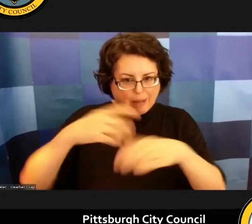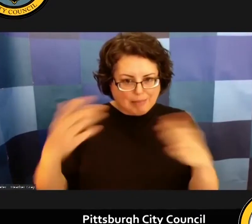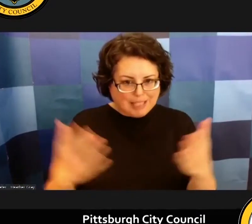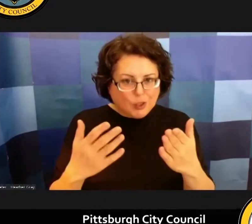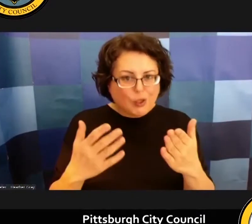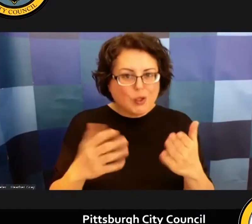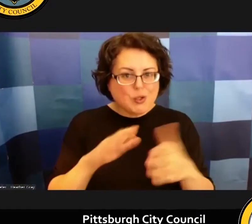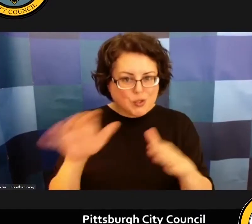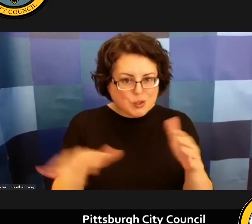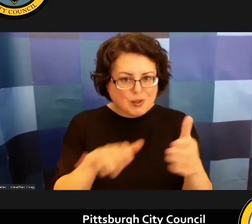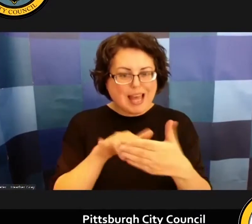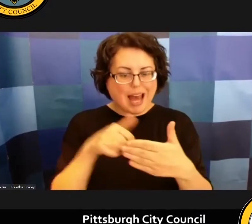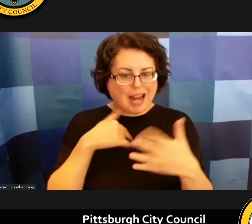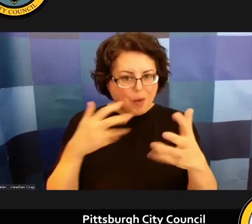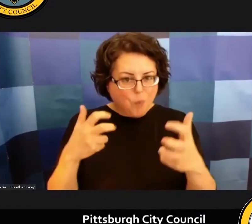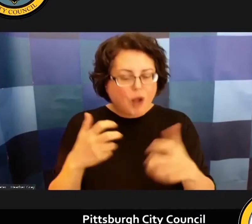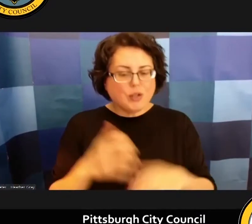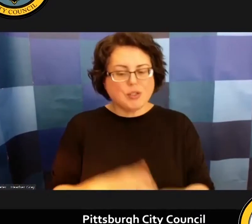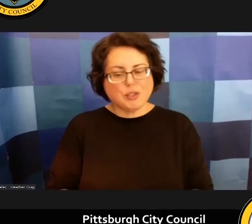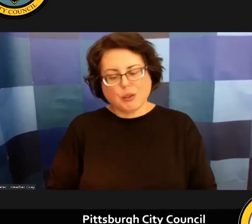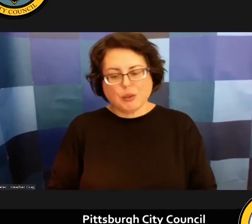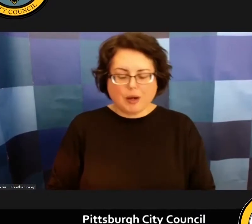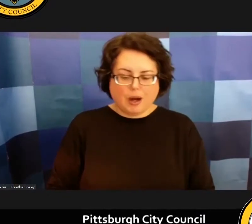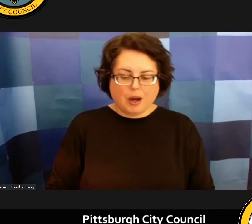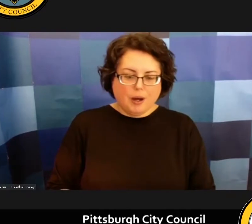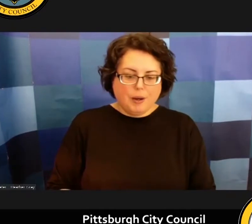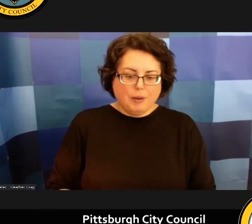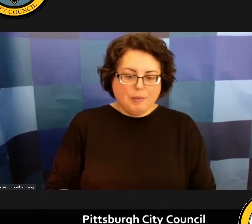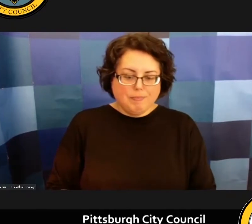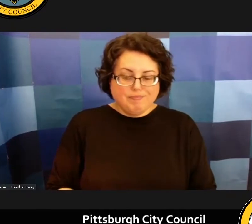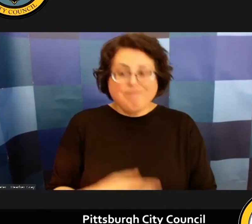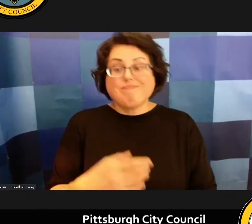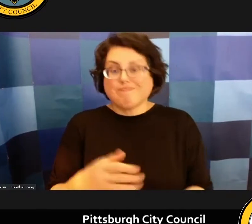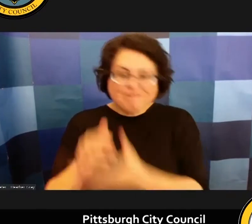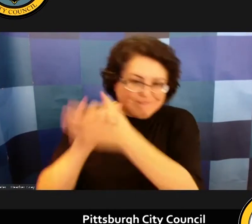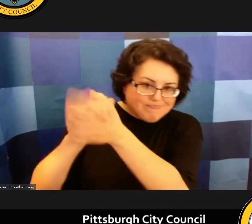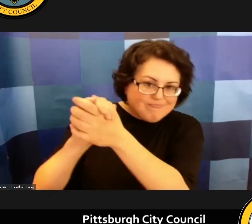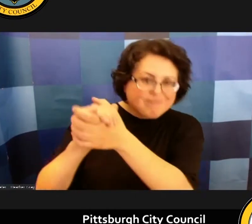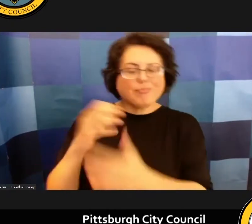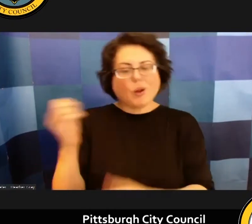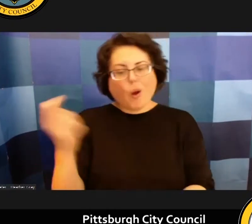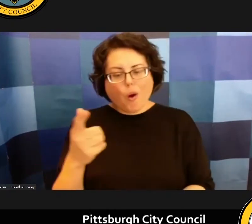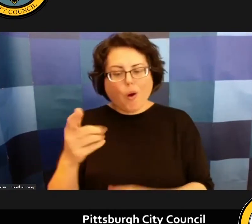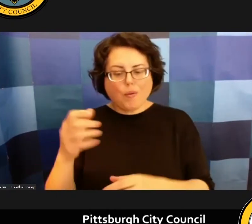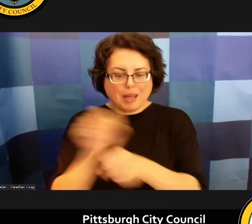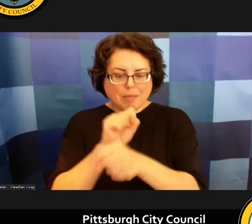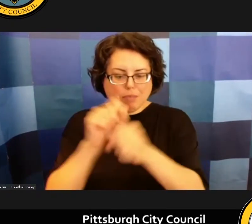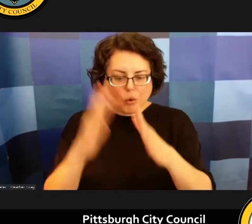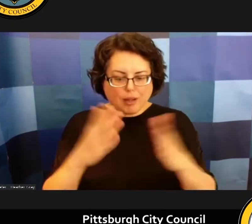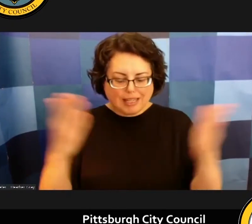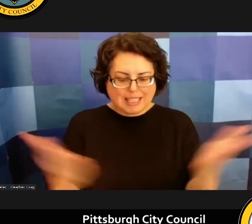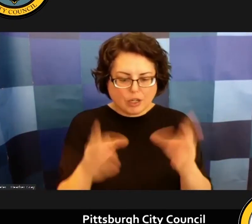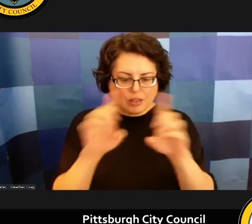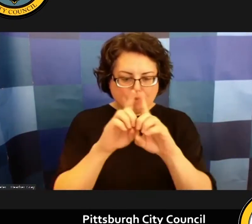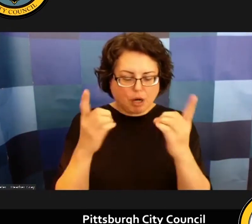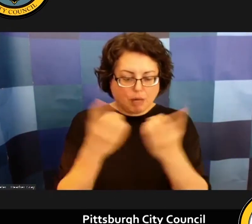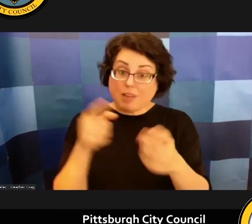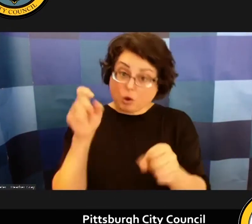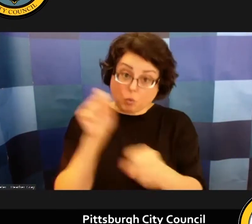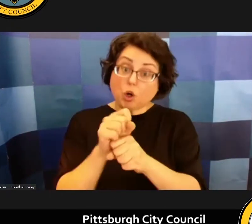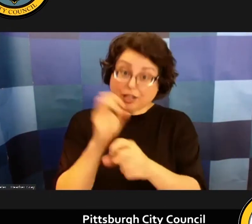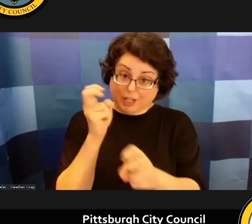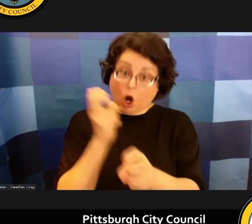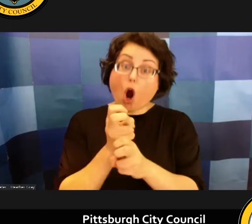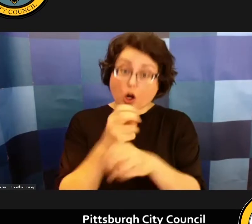just want to uh shout out to all the employees in the department um that that are working very hard uh to process